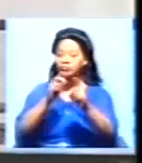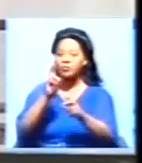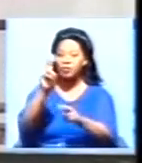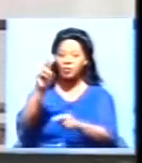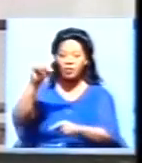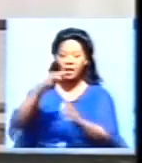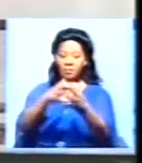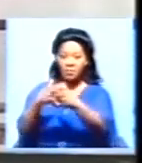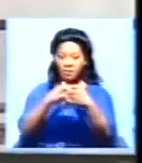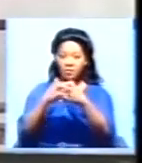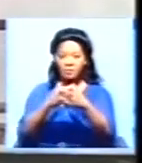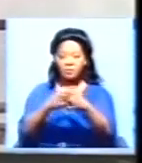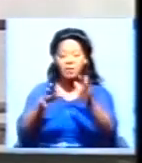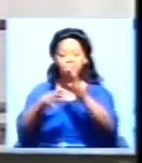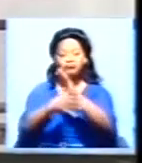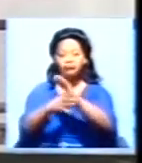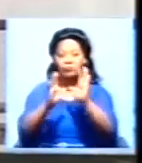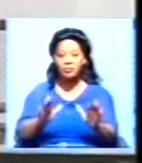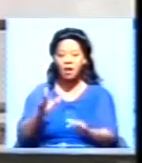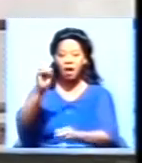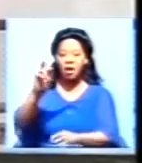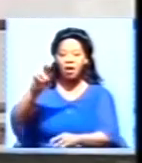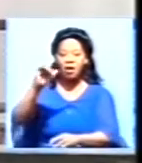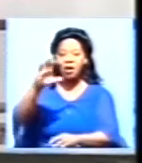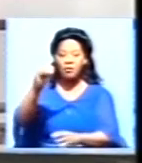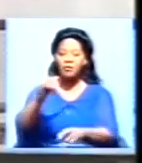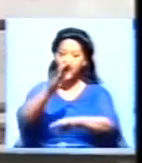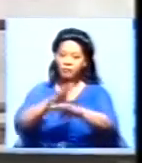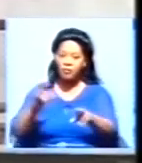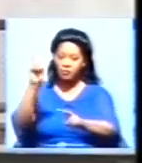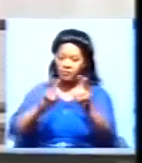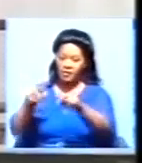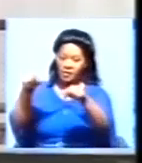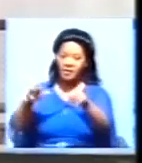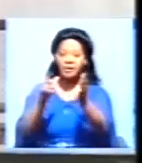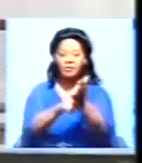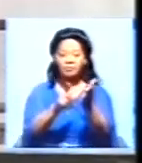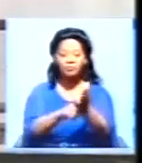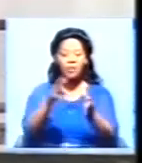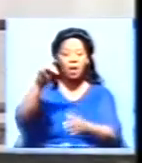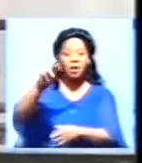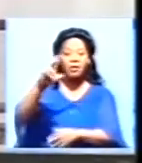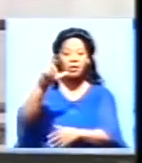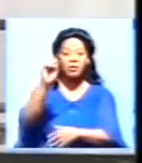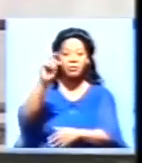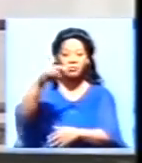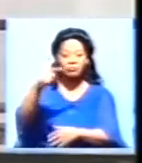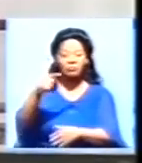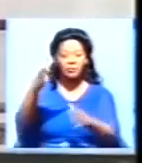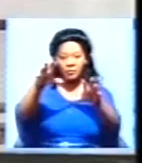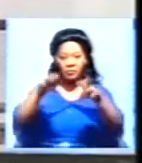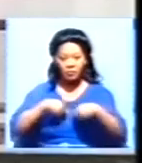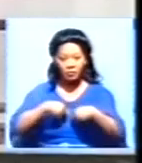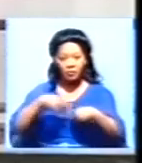States of America Ambassador to Zambia Eric Schultz called on her in Lusaka. Ms Mbamlenga said government recognizes